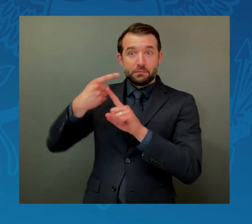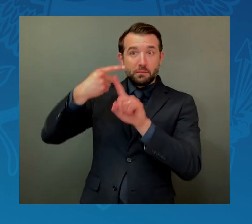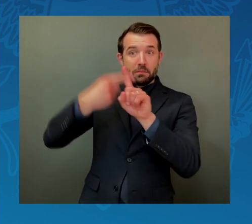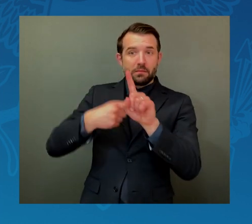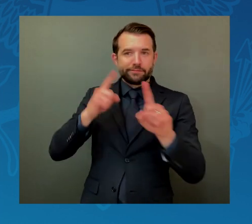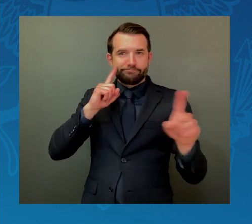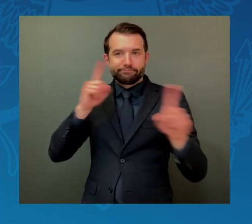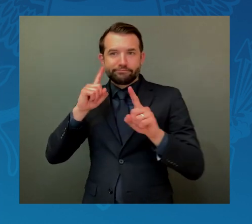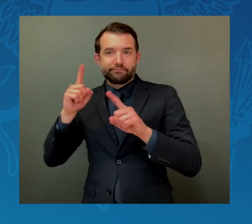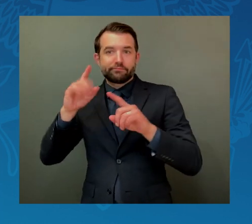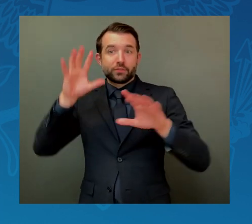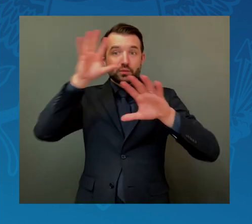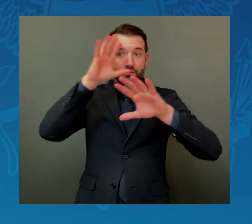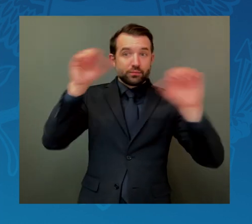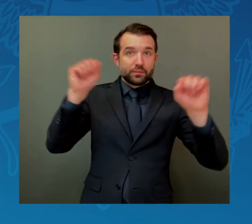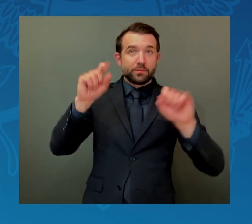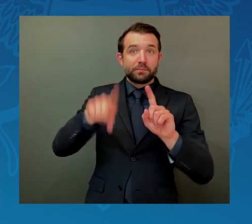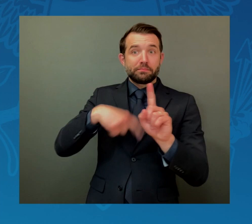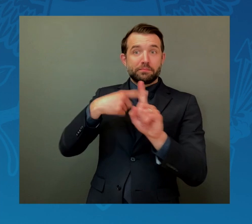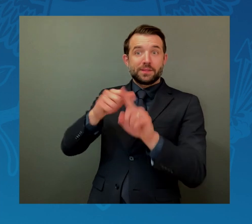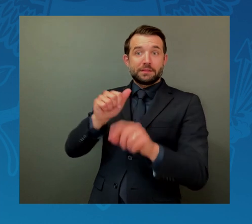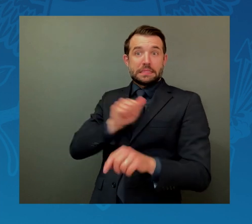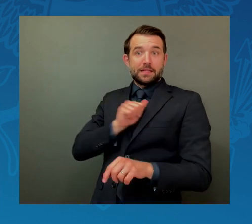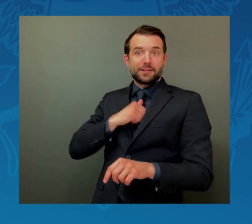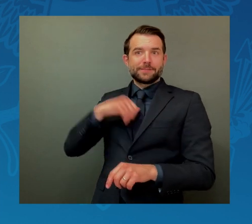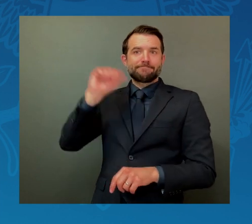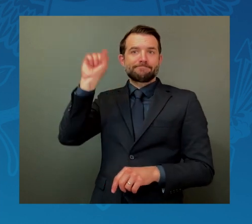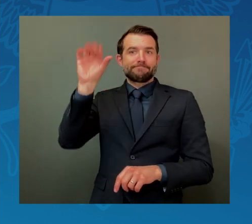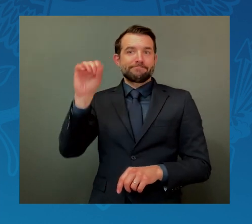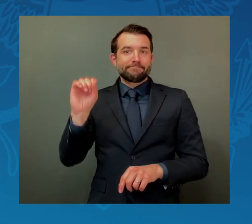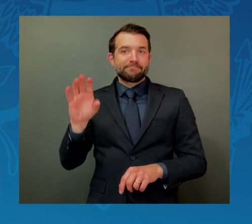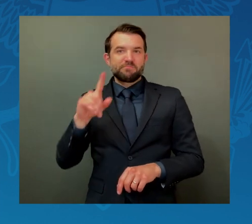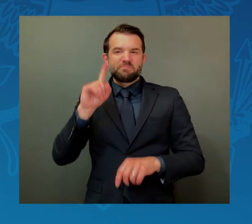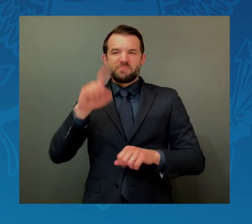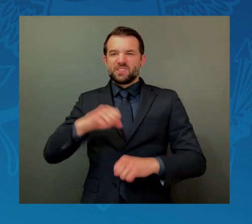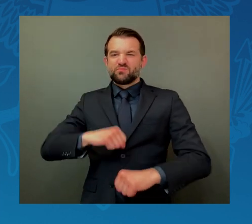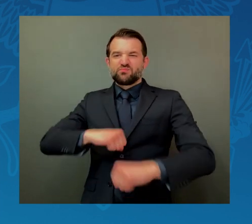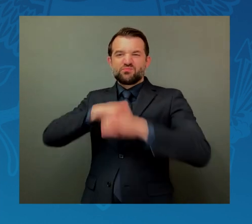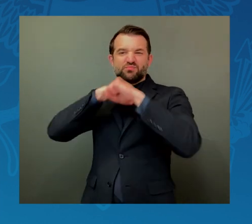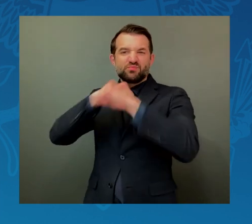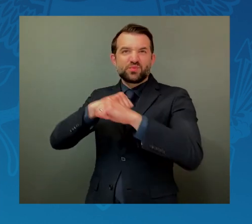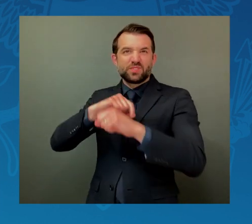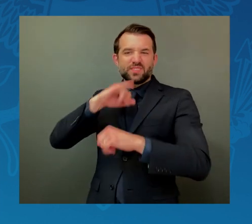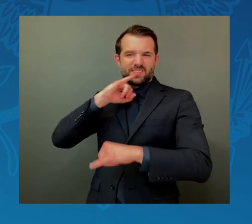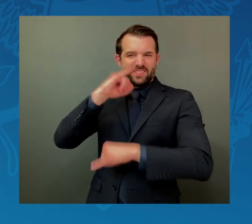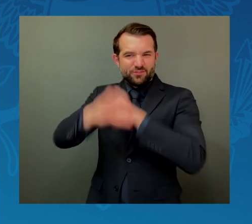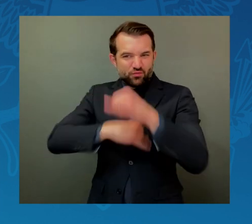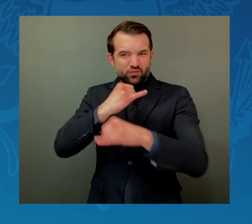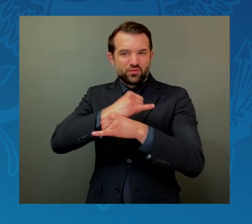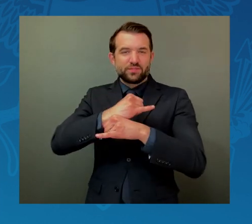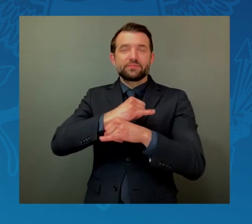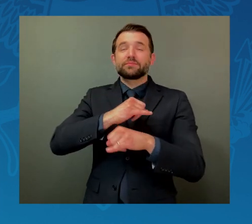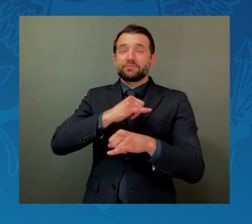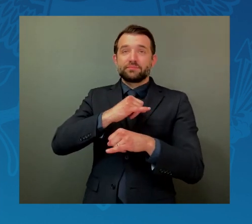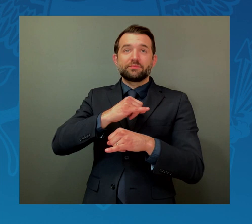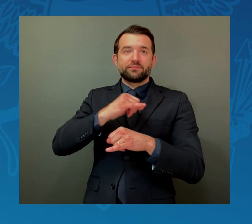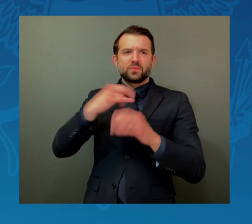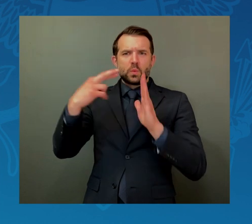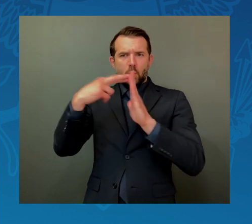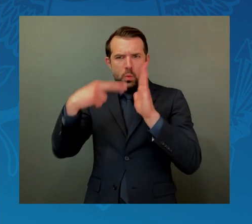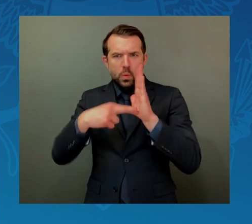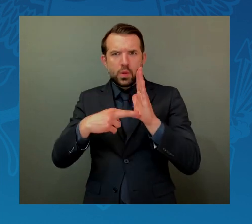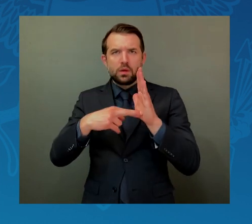talk a lot about defending international norms and rules. Rules and norms